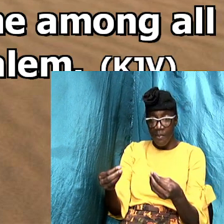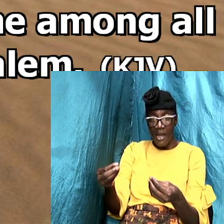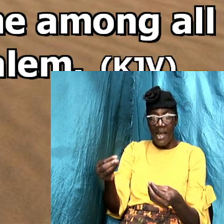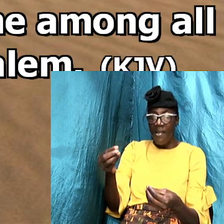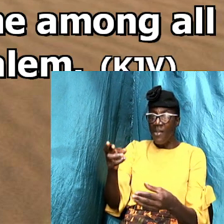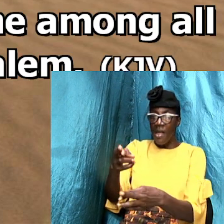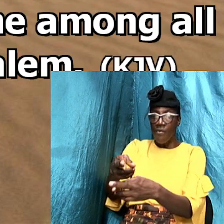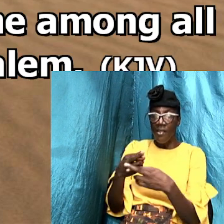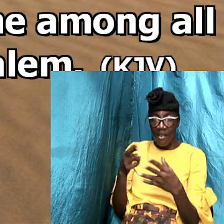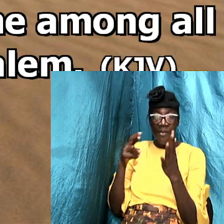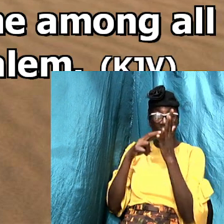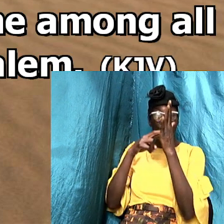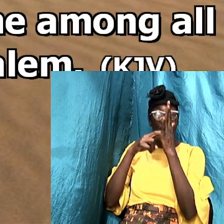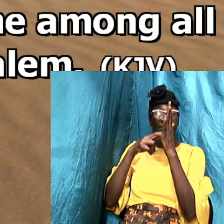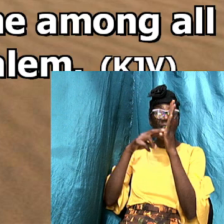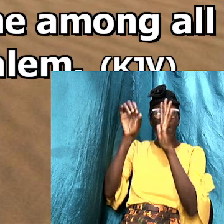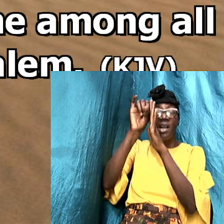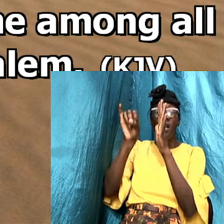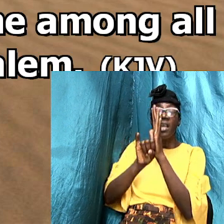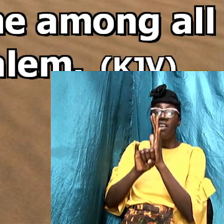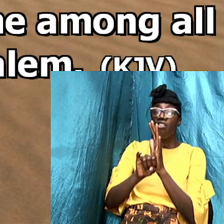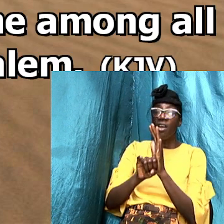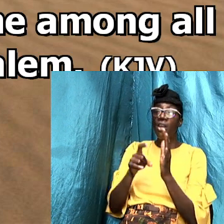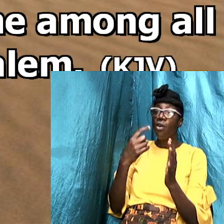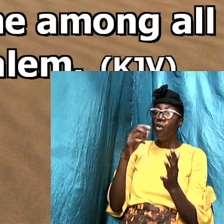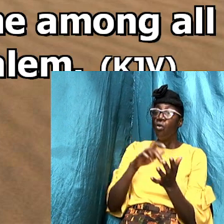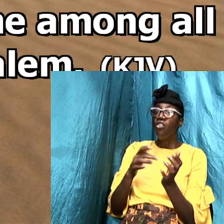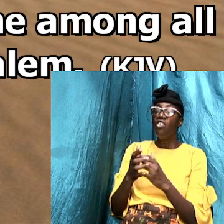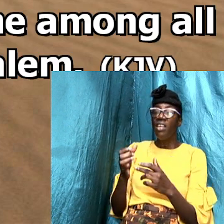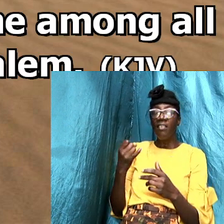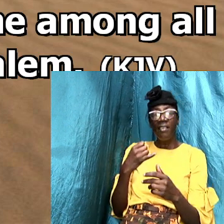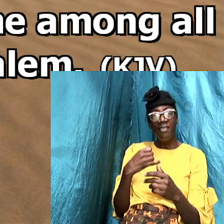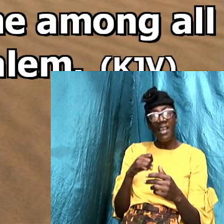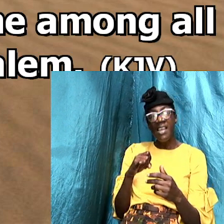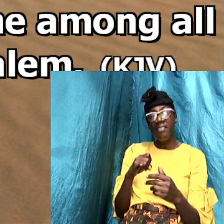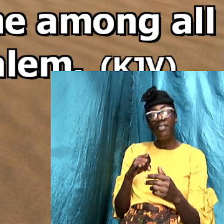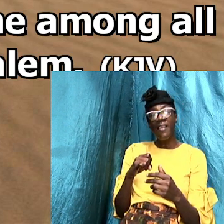revelation of who Jesus was or who Jesus is